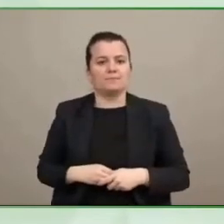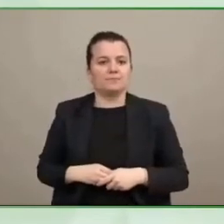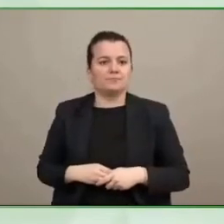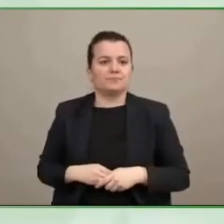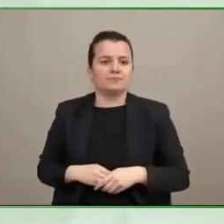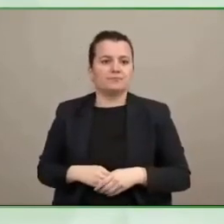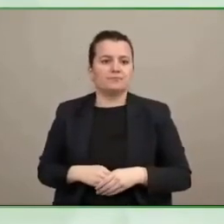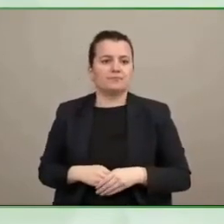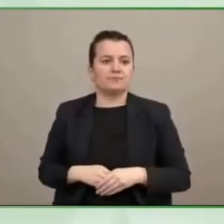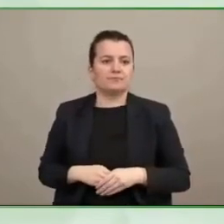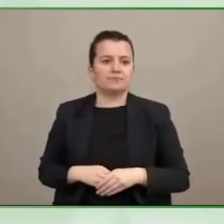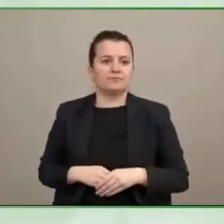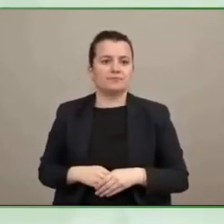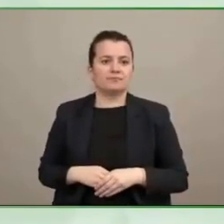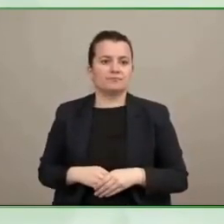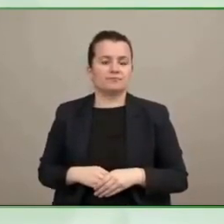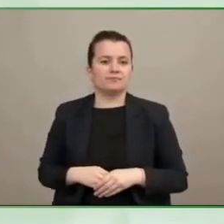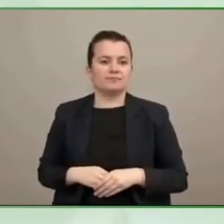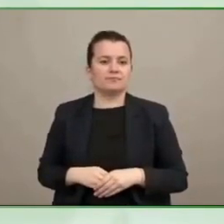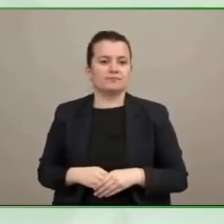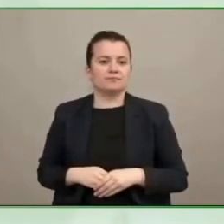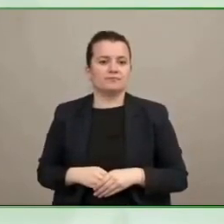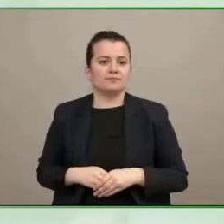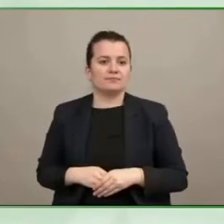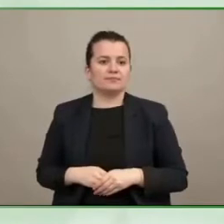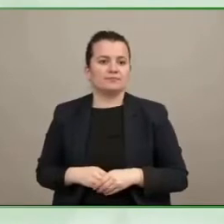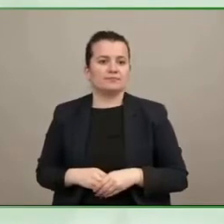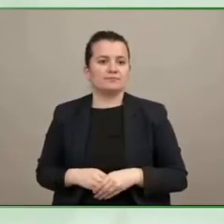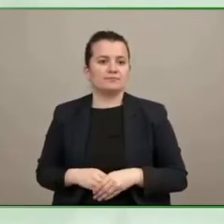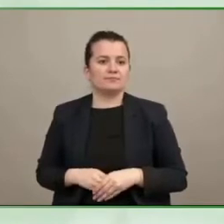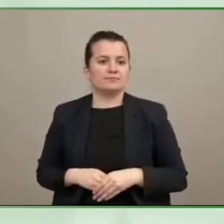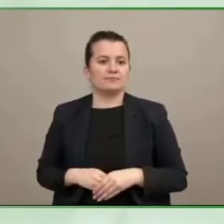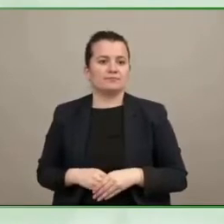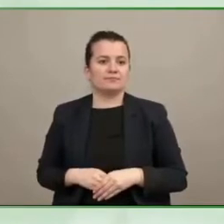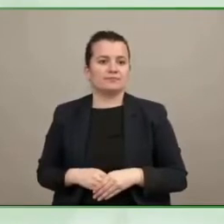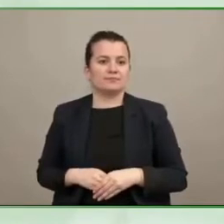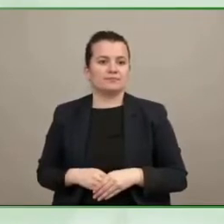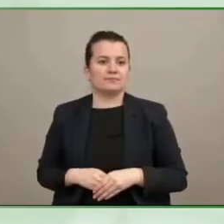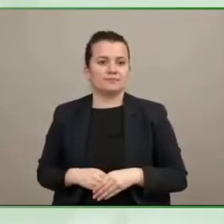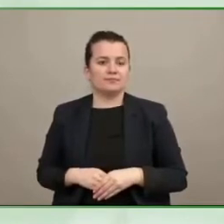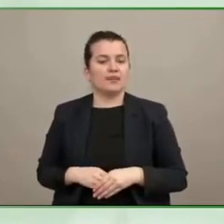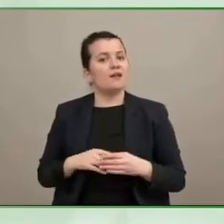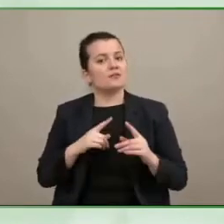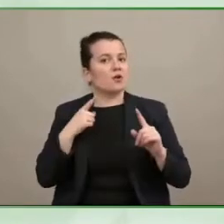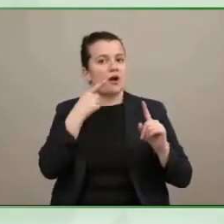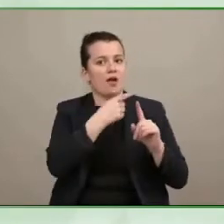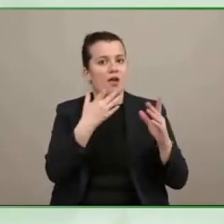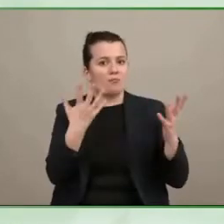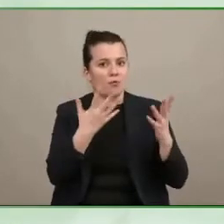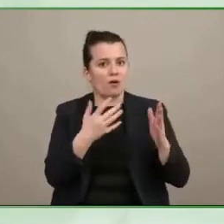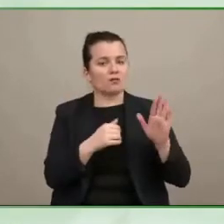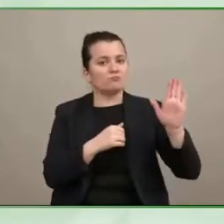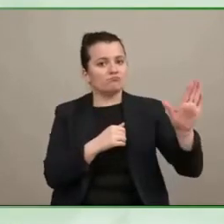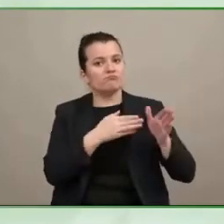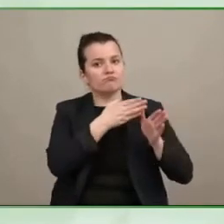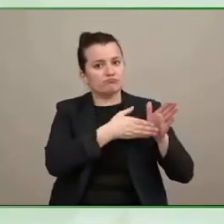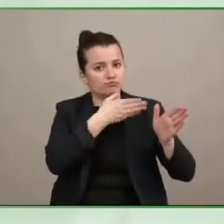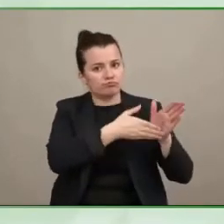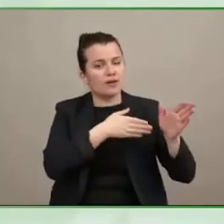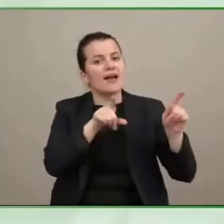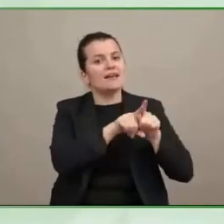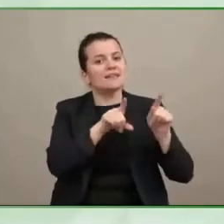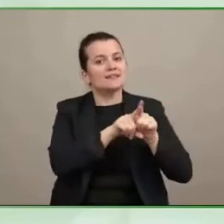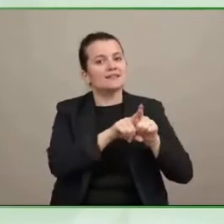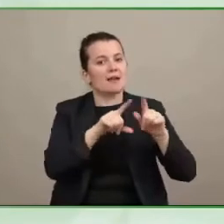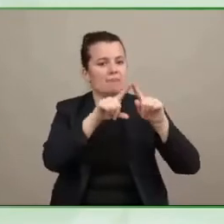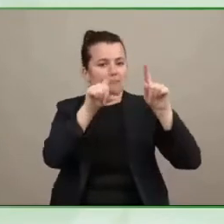amtrak is adding induction loops to their rail cars that was feasible because i